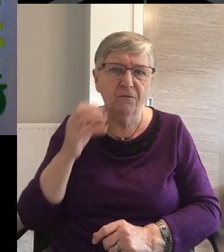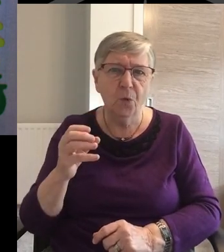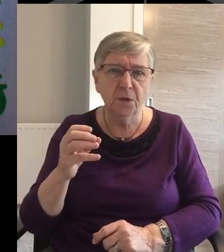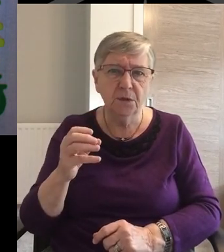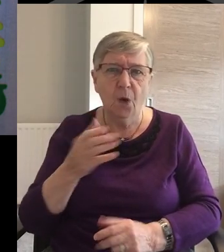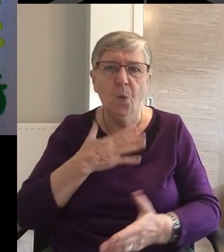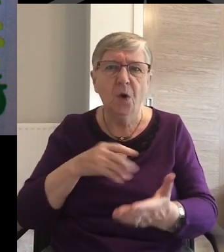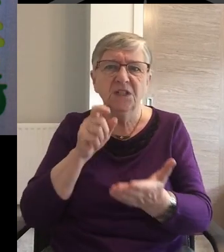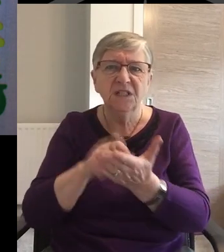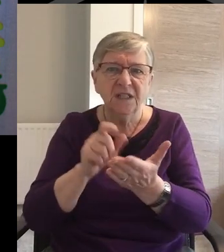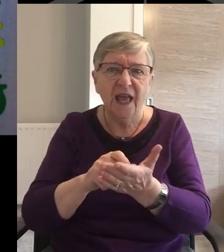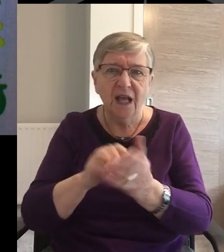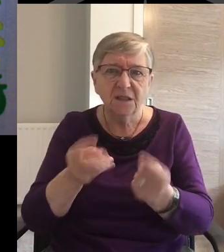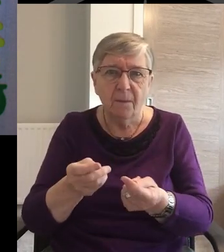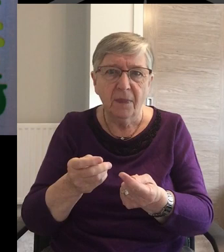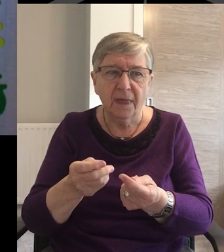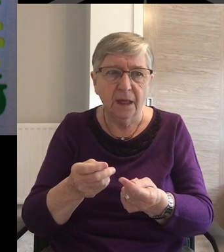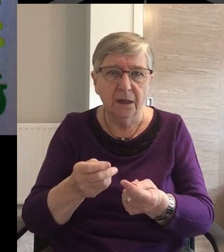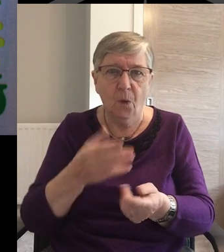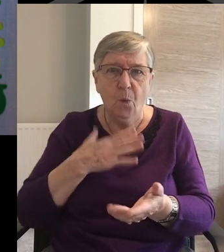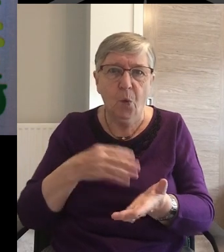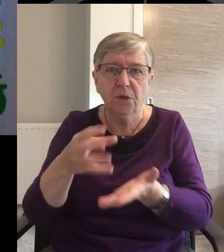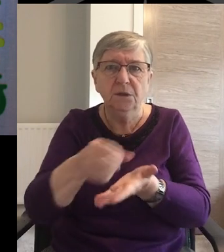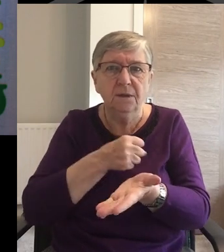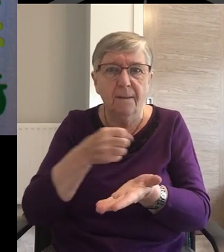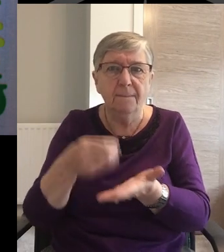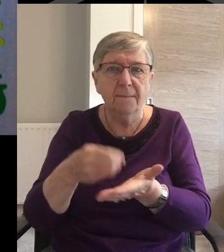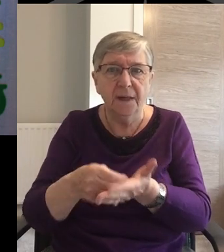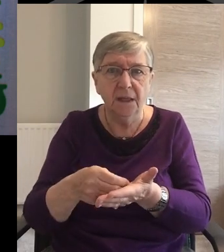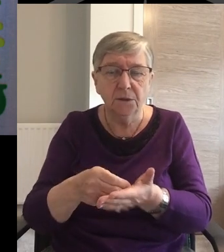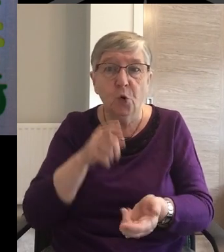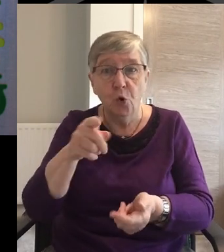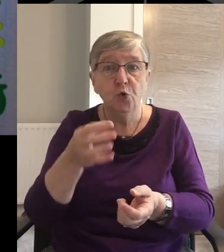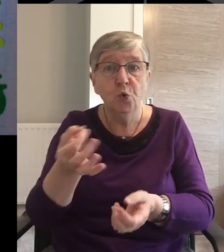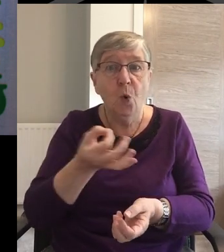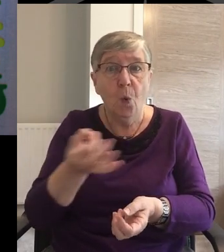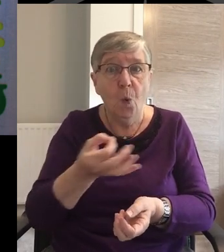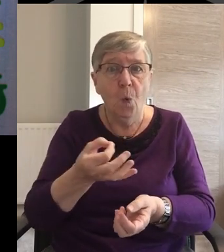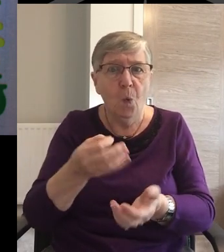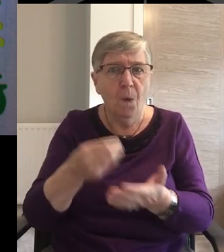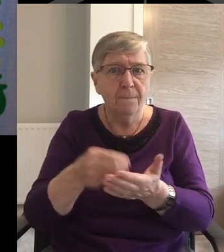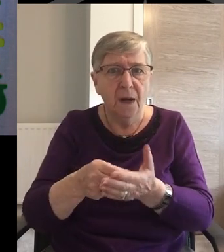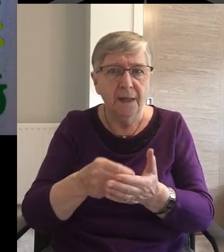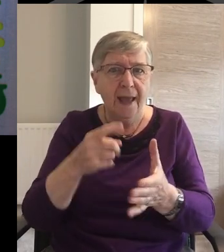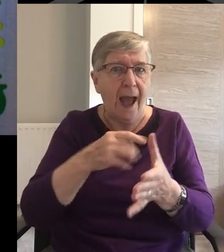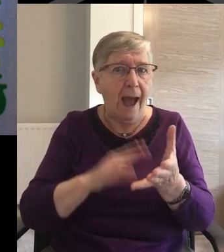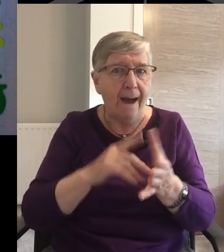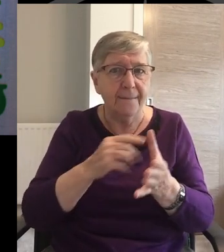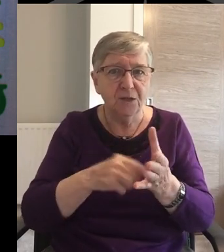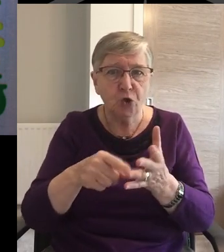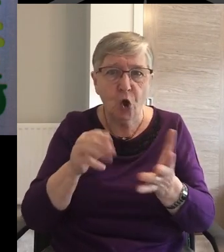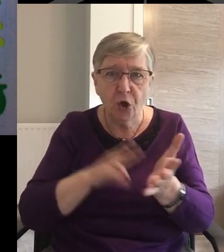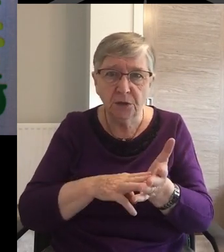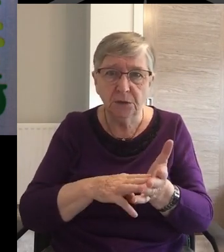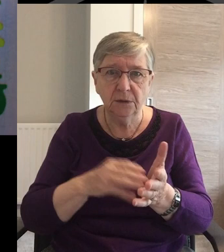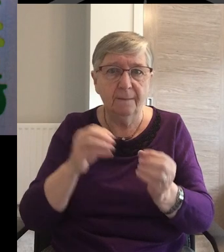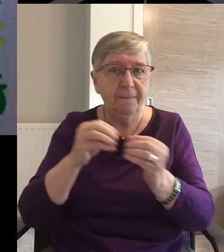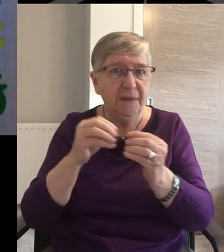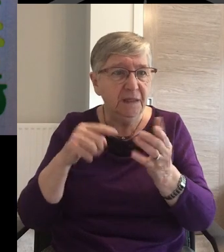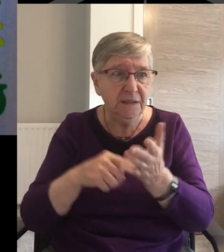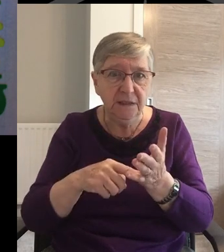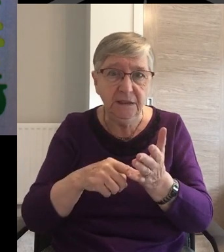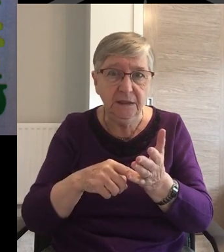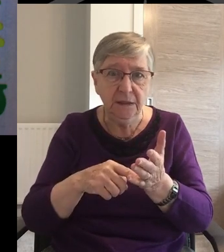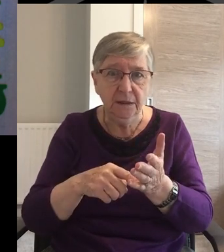Trying to get money from us By claiming to be from Amazon BT HMRC They all worry me